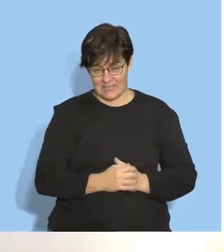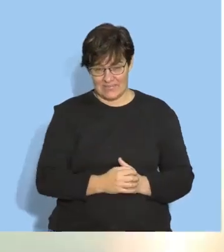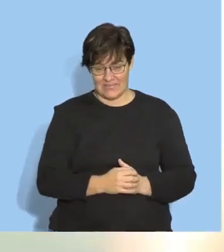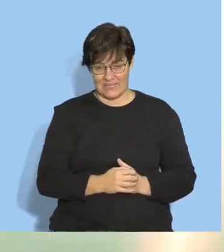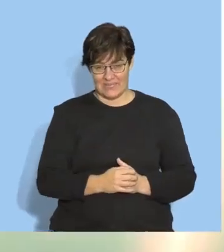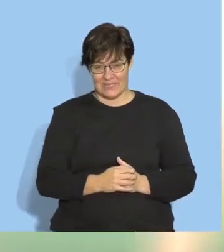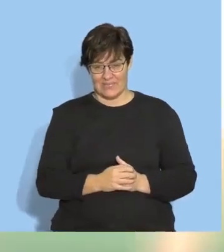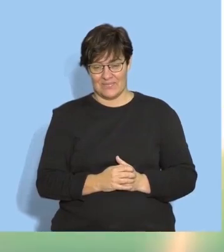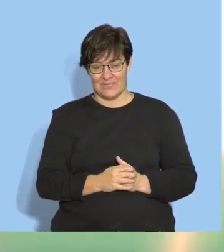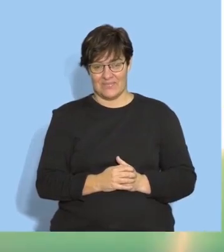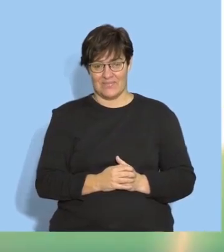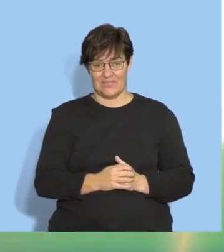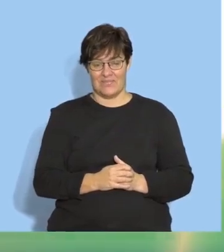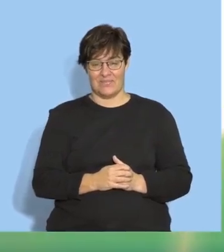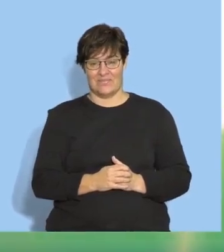I You Hmm.